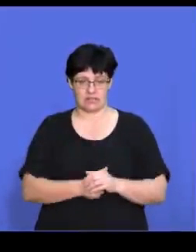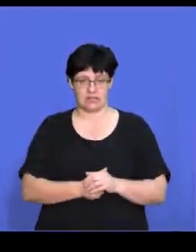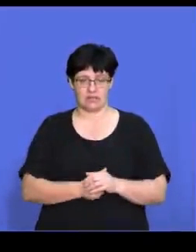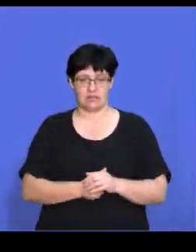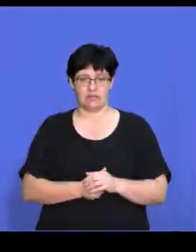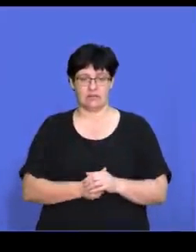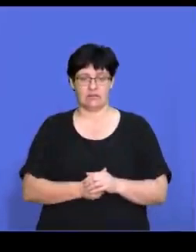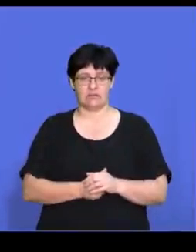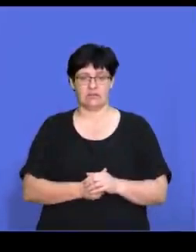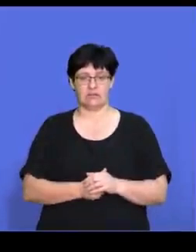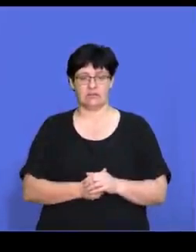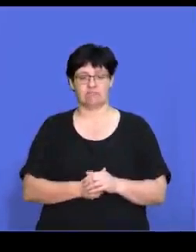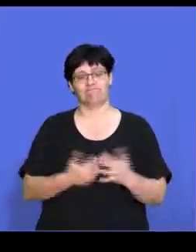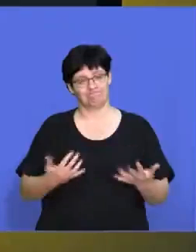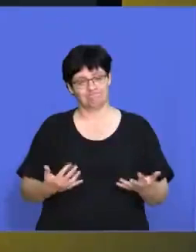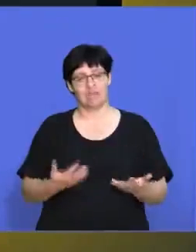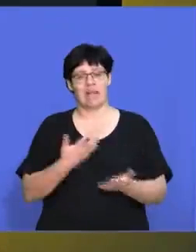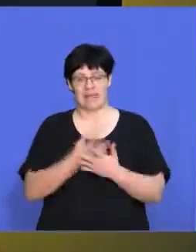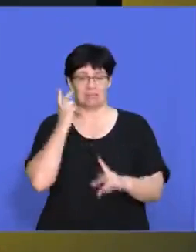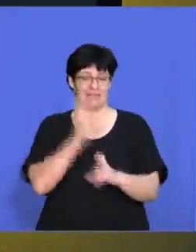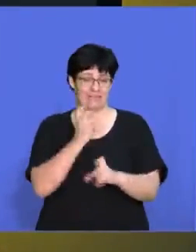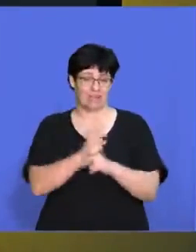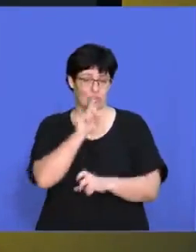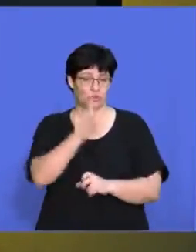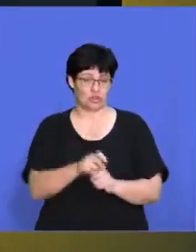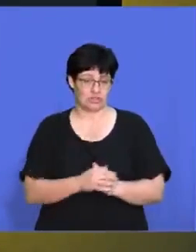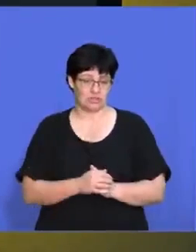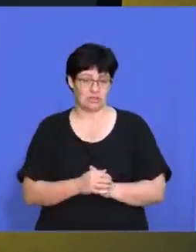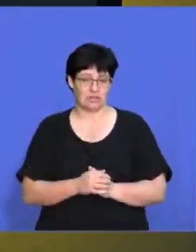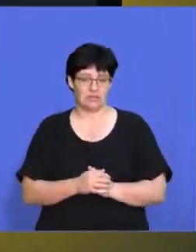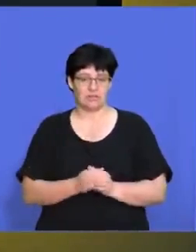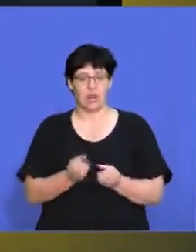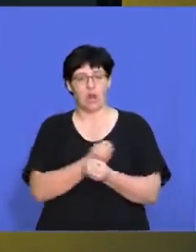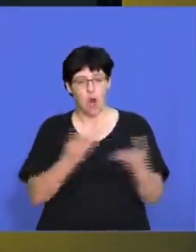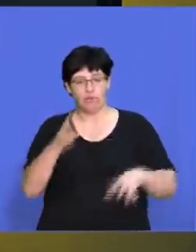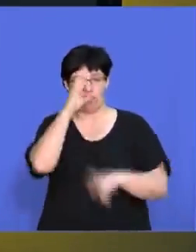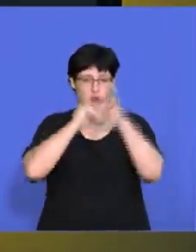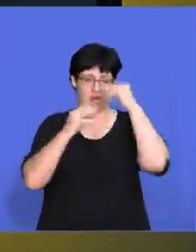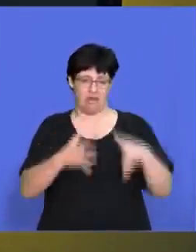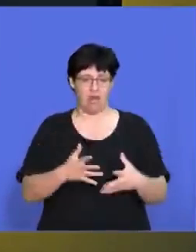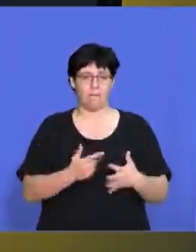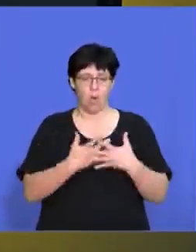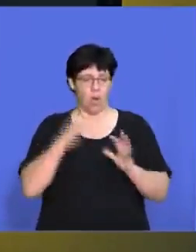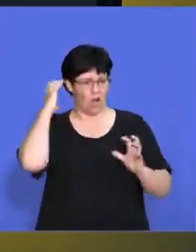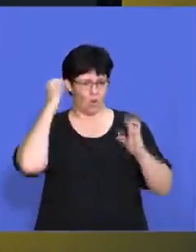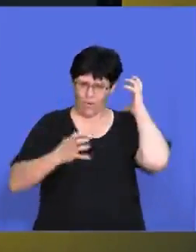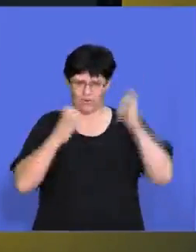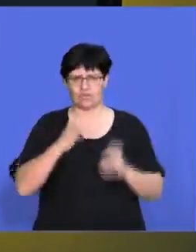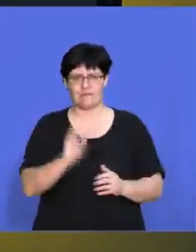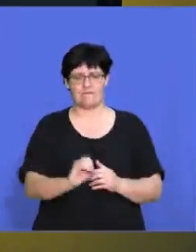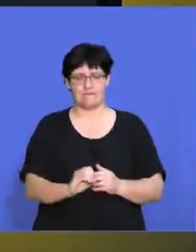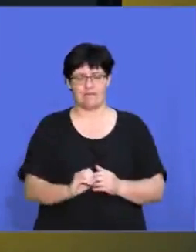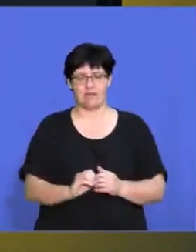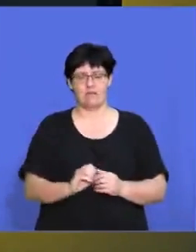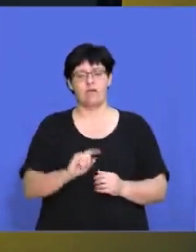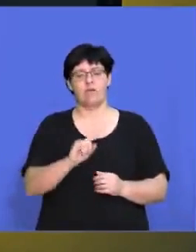Relations Act. Now, this can be, uh, quite a, quite a tricky question. Um, and, and a lot of learners get very